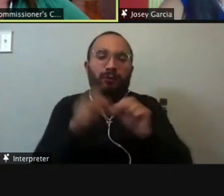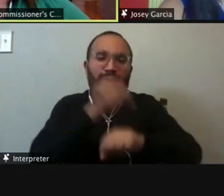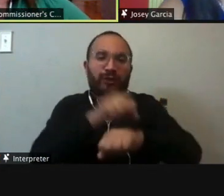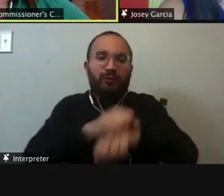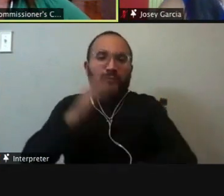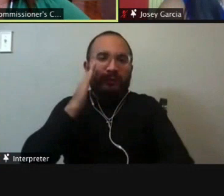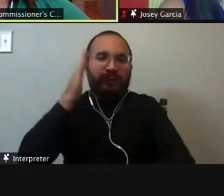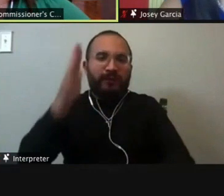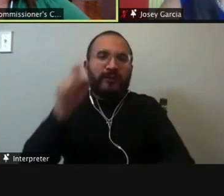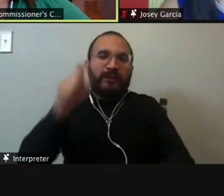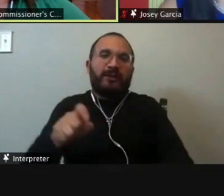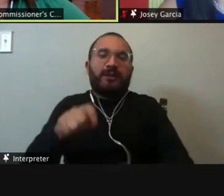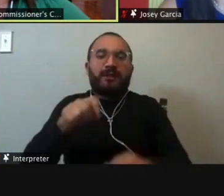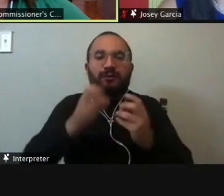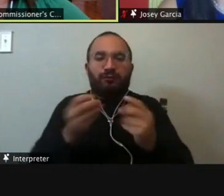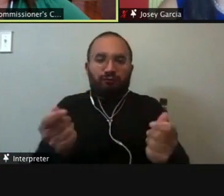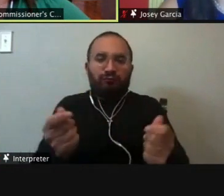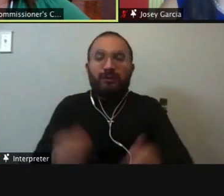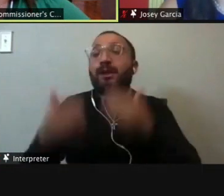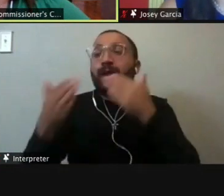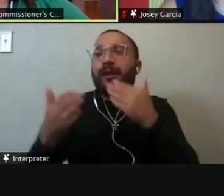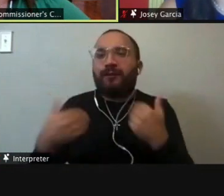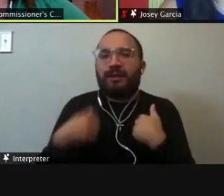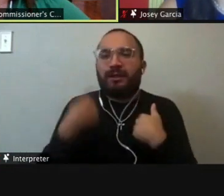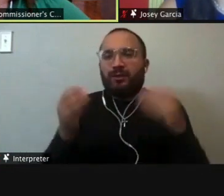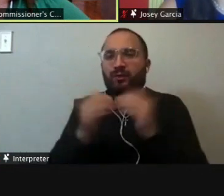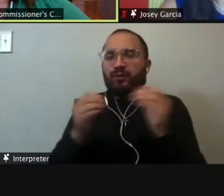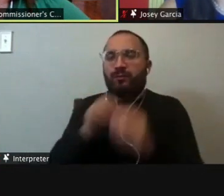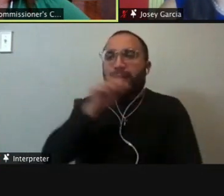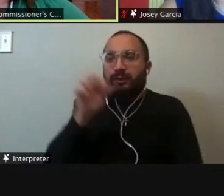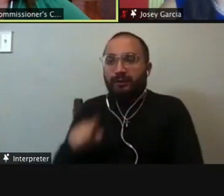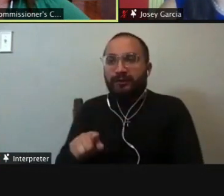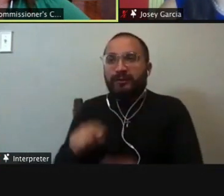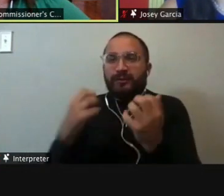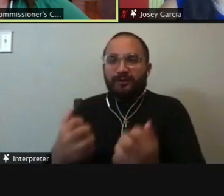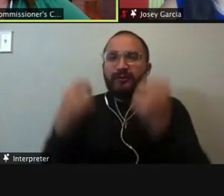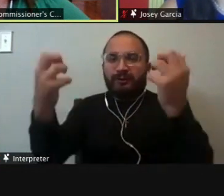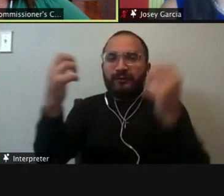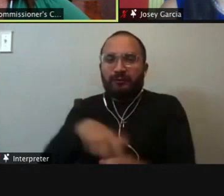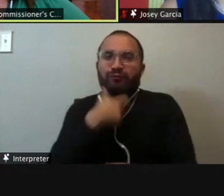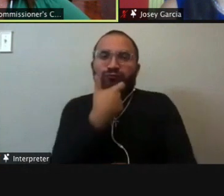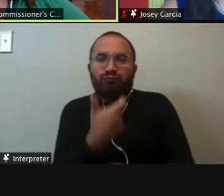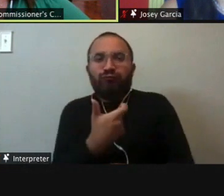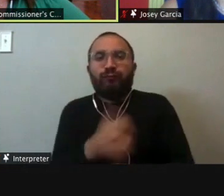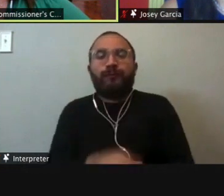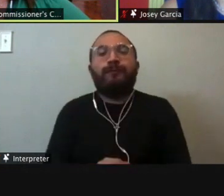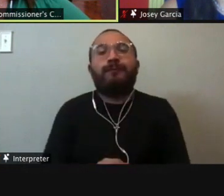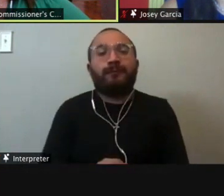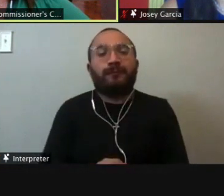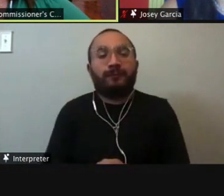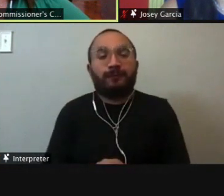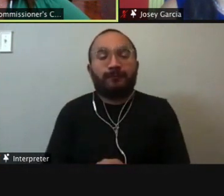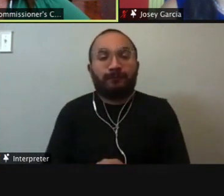Thank you, Ms. Hortick. Thank you. So we have one more, uh, question from the audience watching, um, which is, can we get a